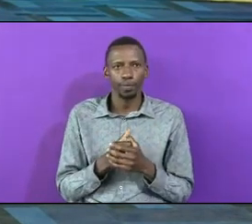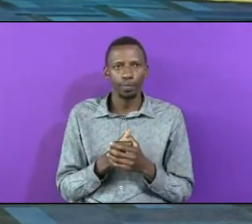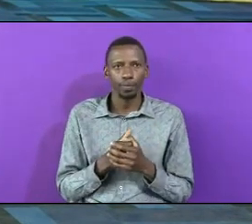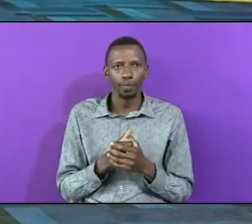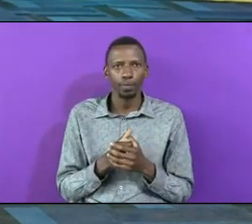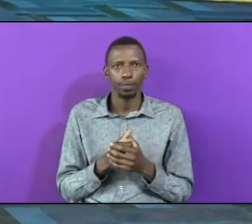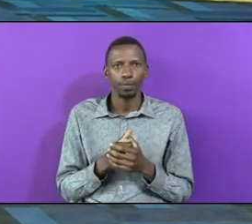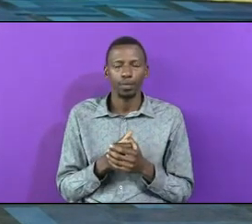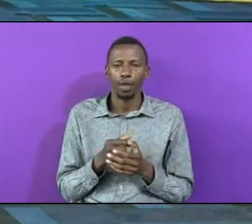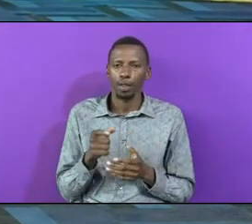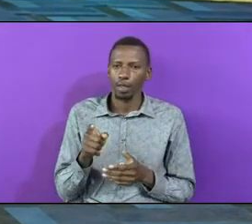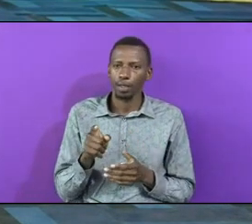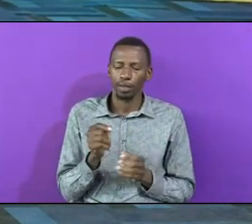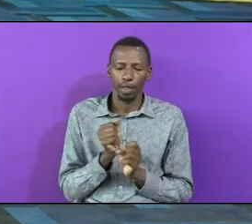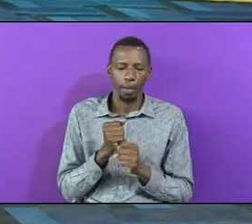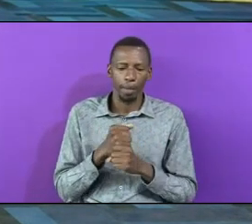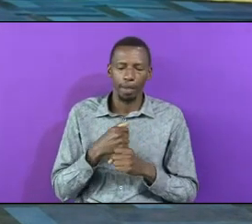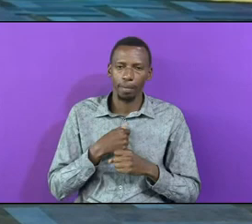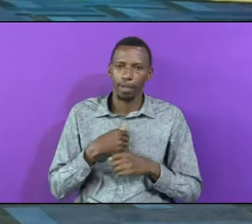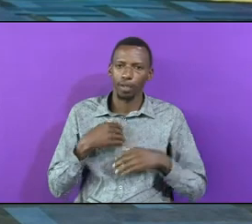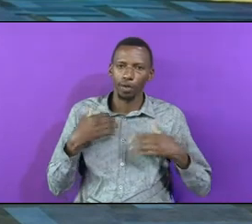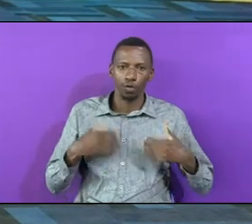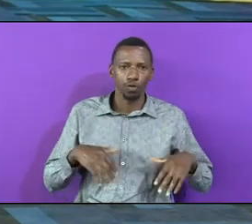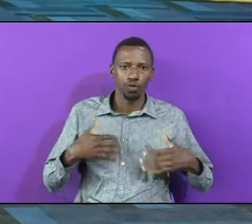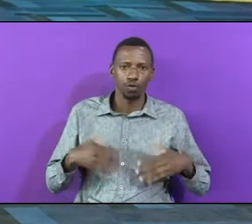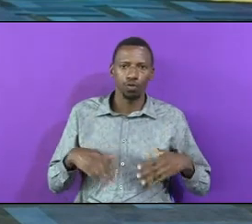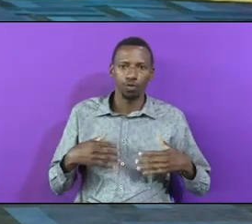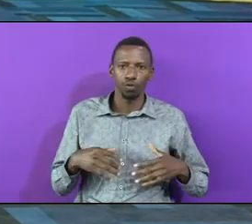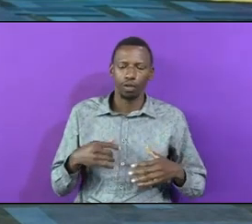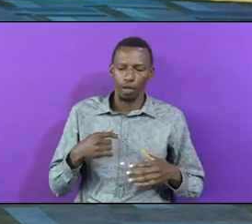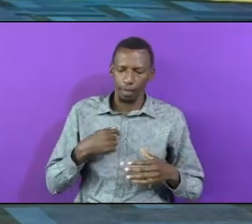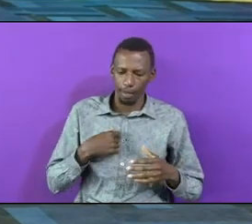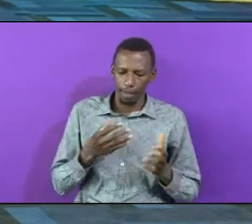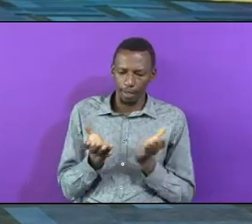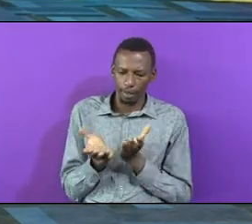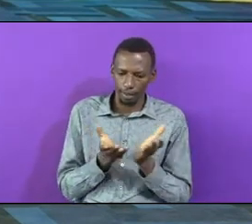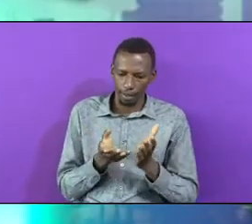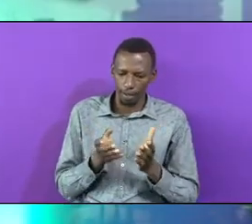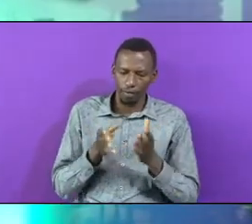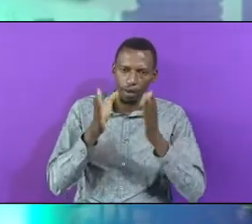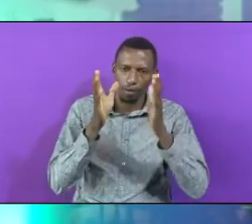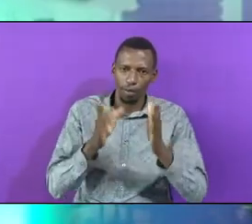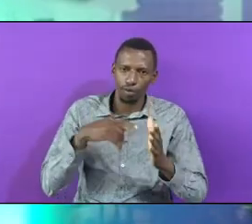And it pleases me That I have served The one who has all authority